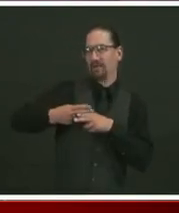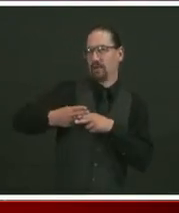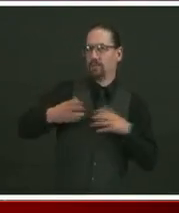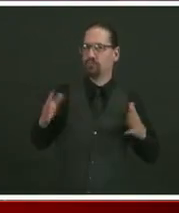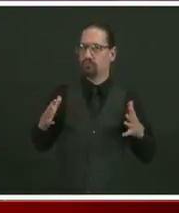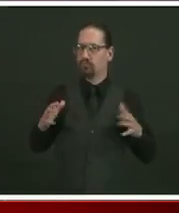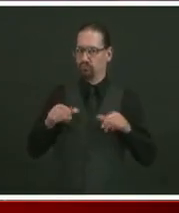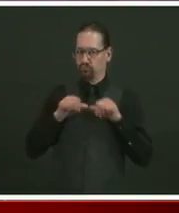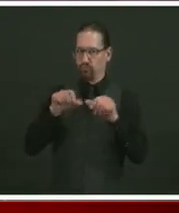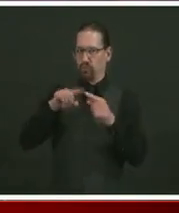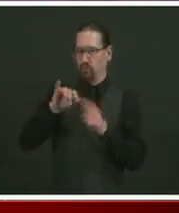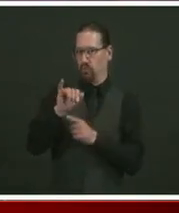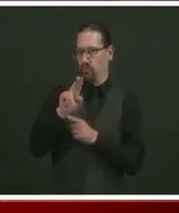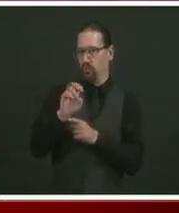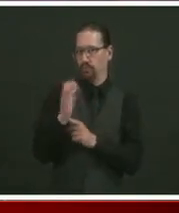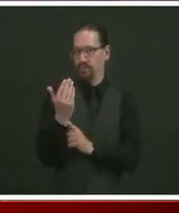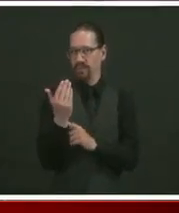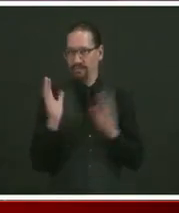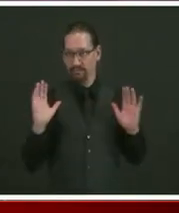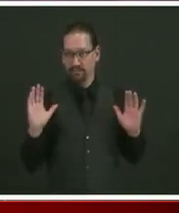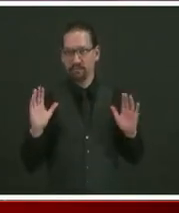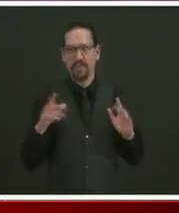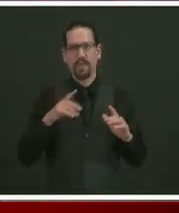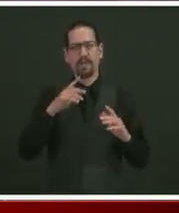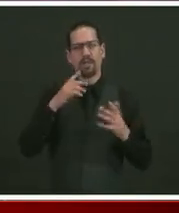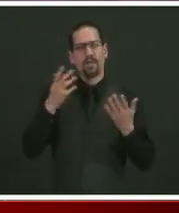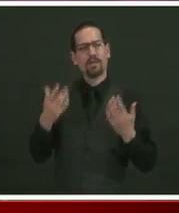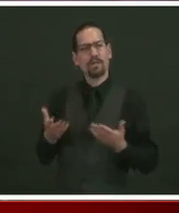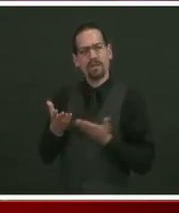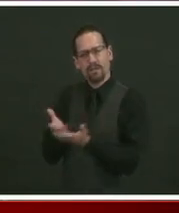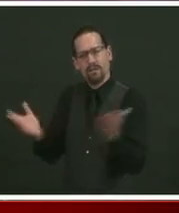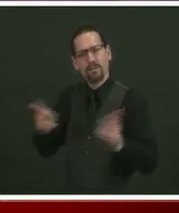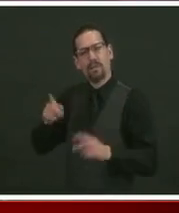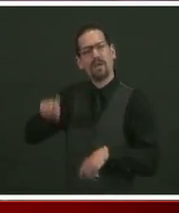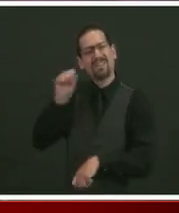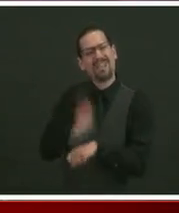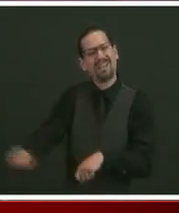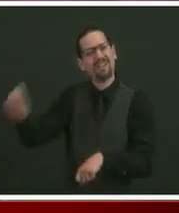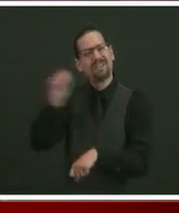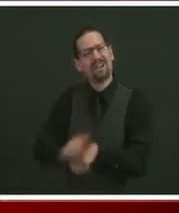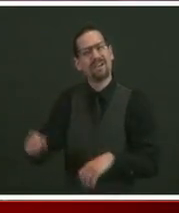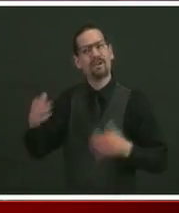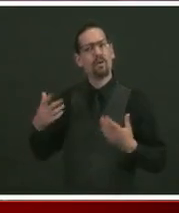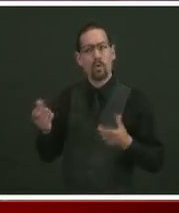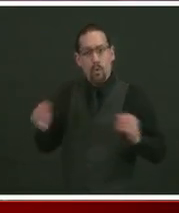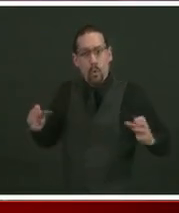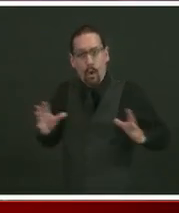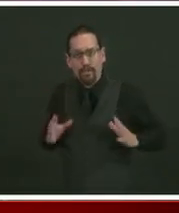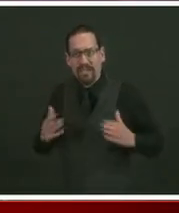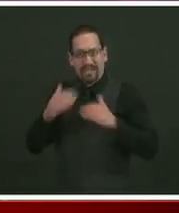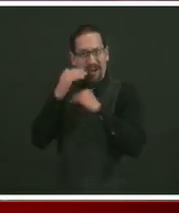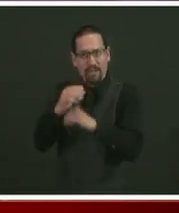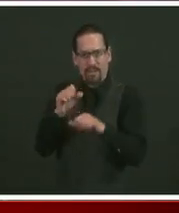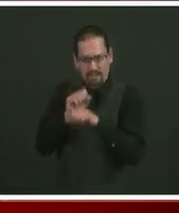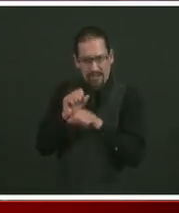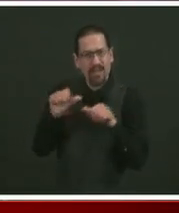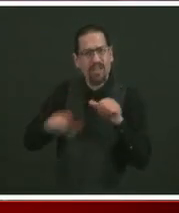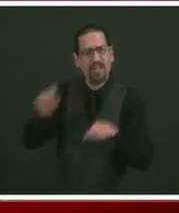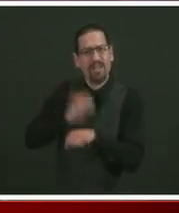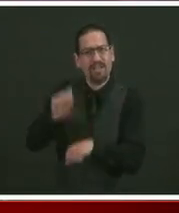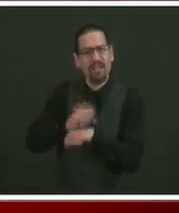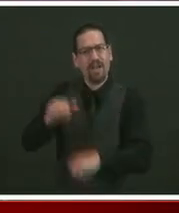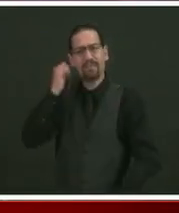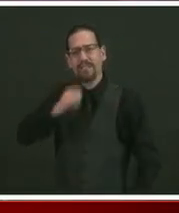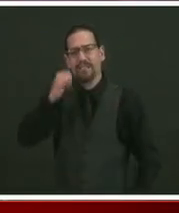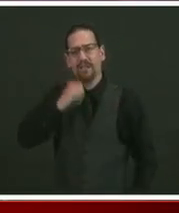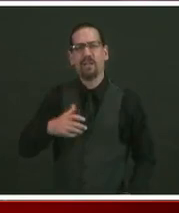it's important for me. These are people who have, some of these people have worked without a day off or very few days off in very, very